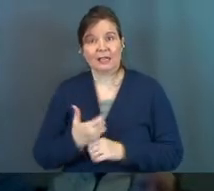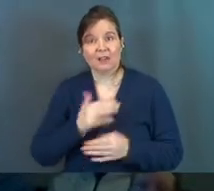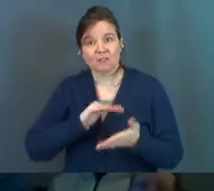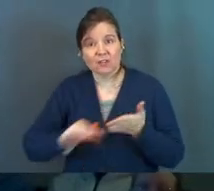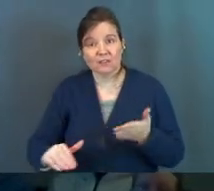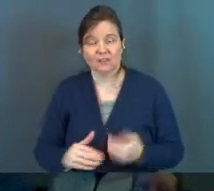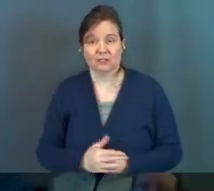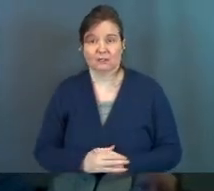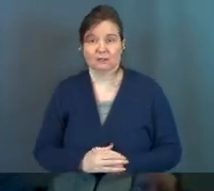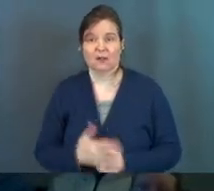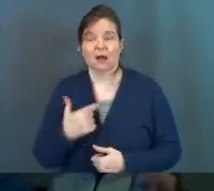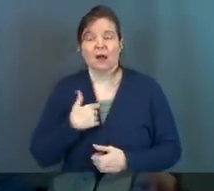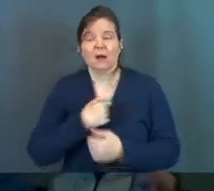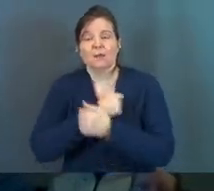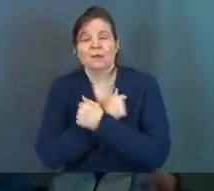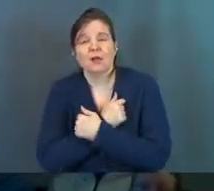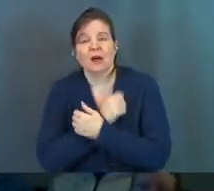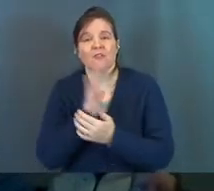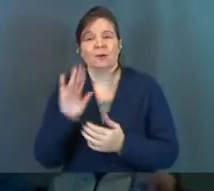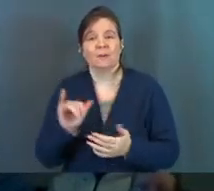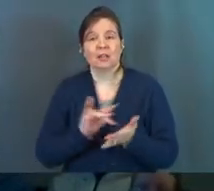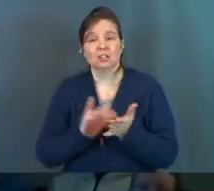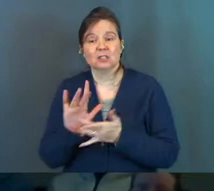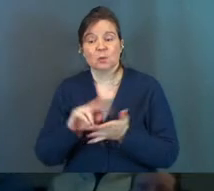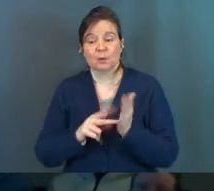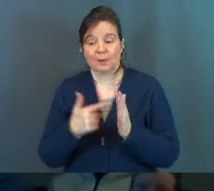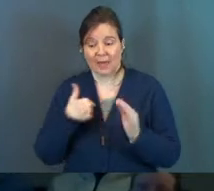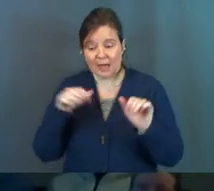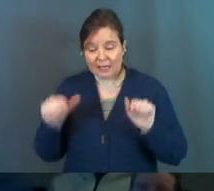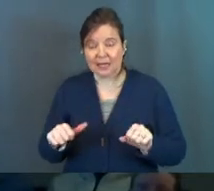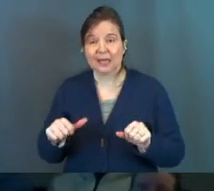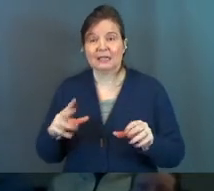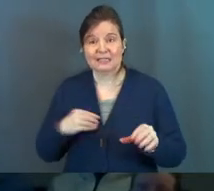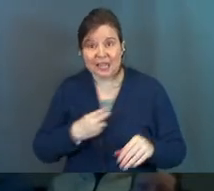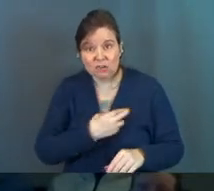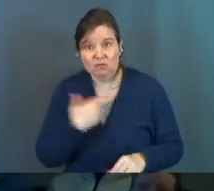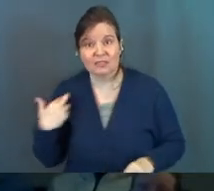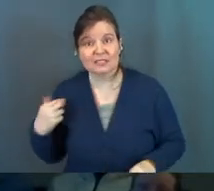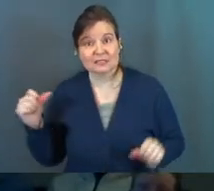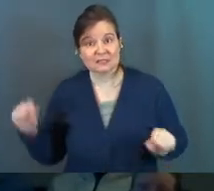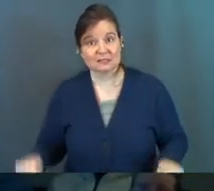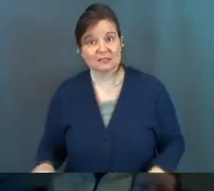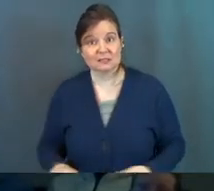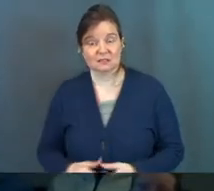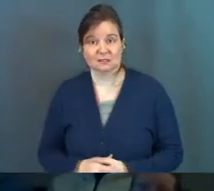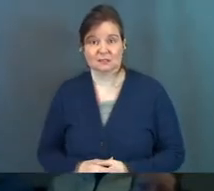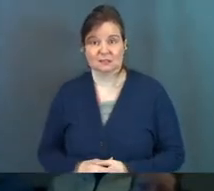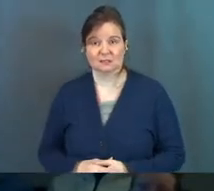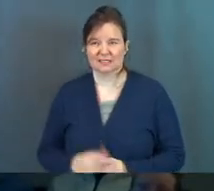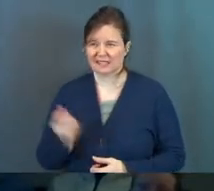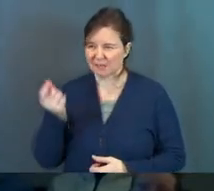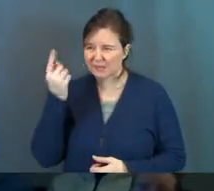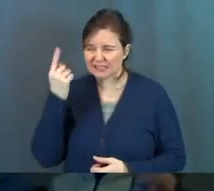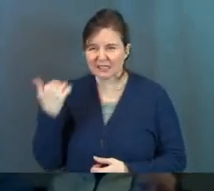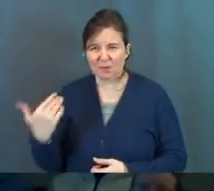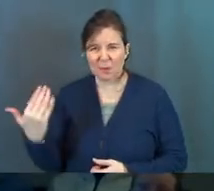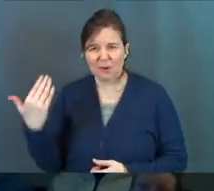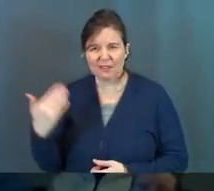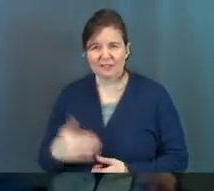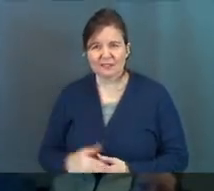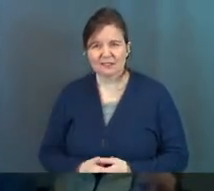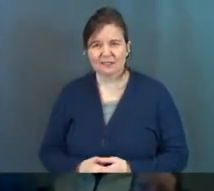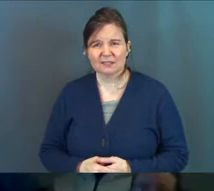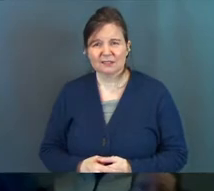forgiven. I'm loved by Jesus, which means I can take risks. Does that make sense this morning?